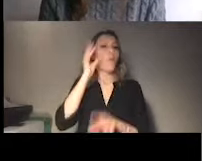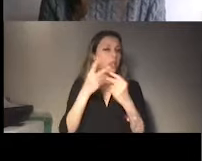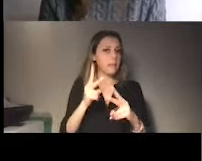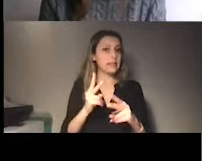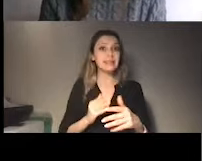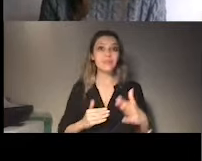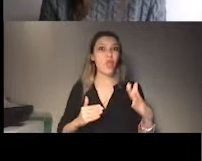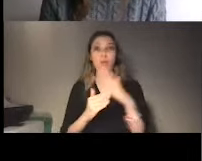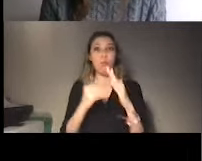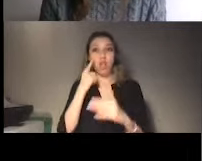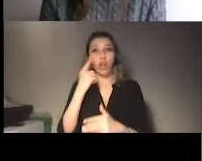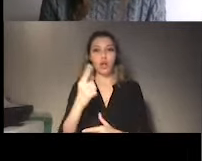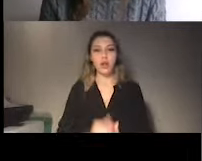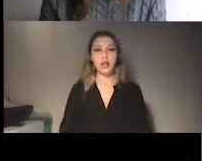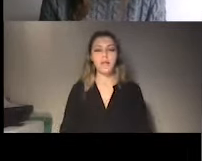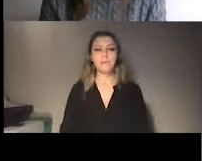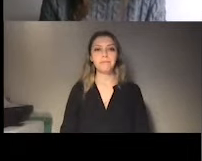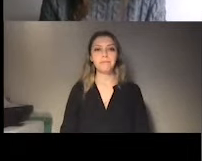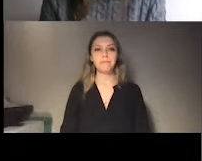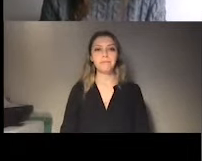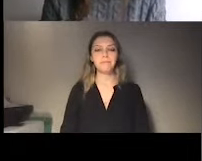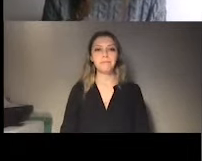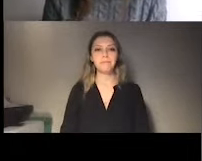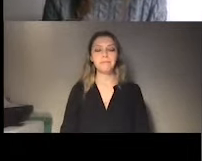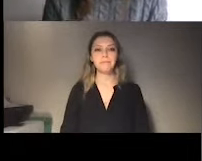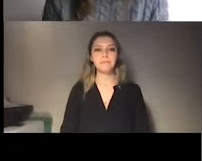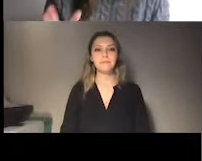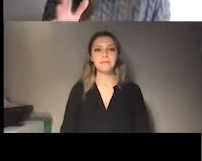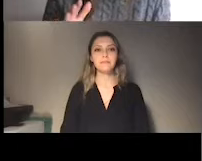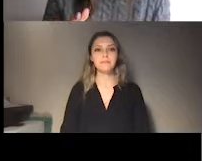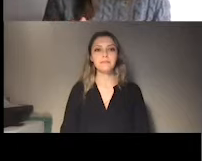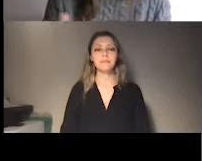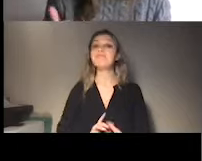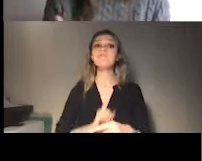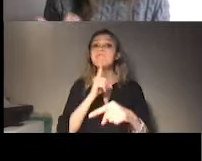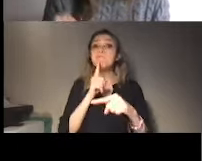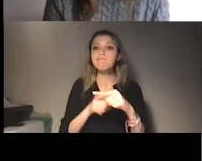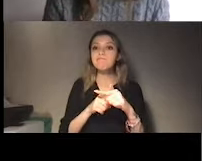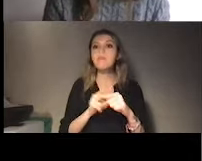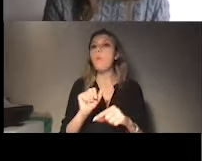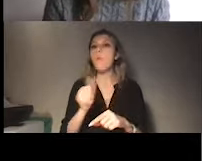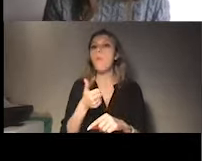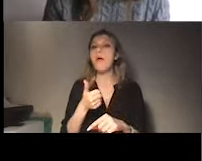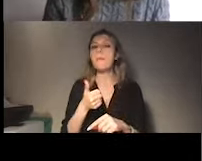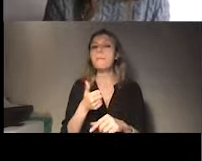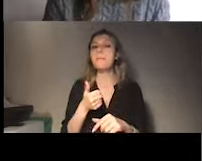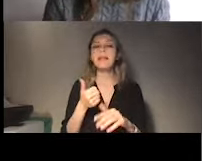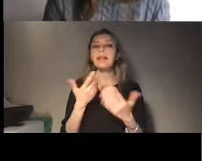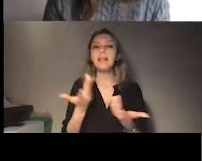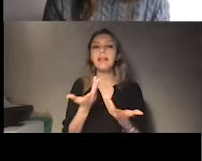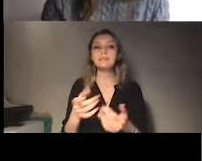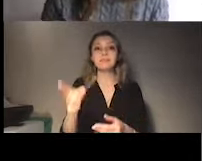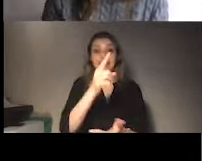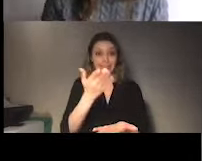It's also important because once that you have assessed whether the recommendations that Turkey has